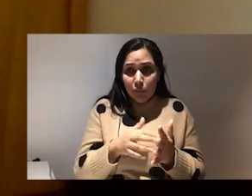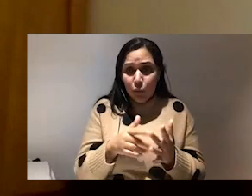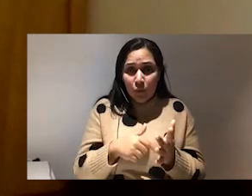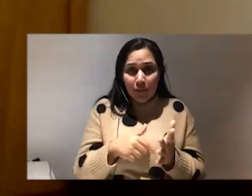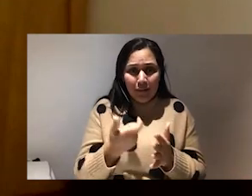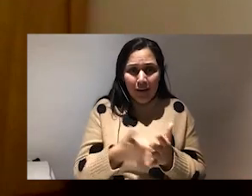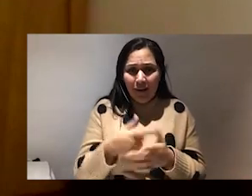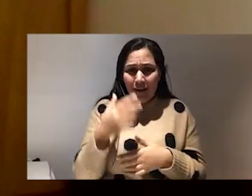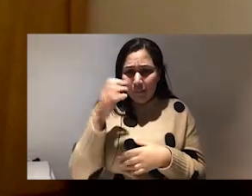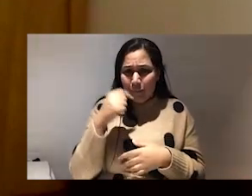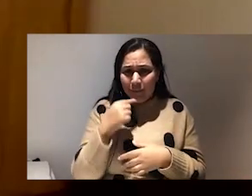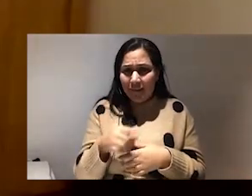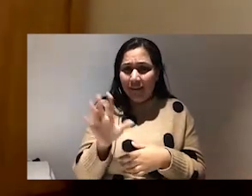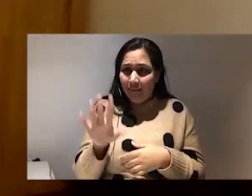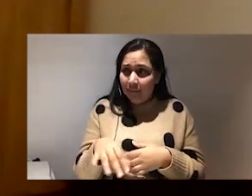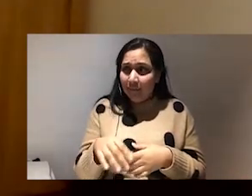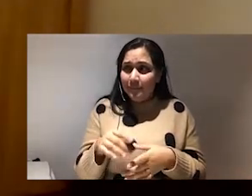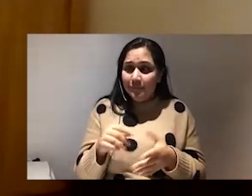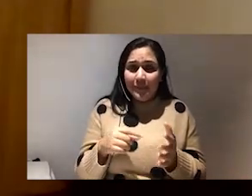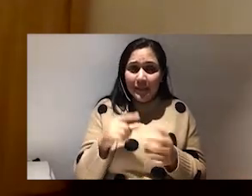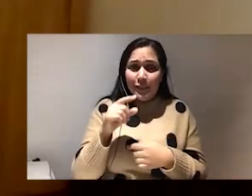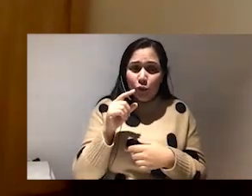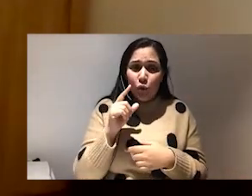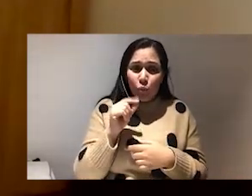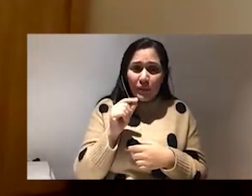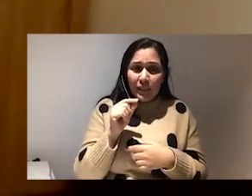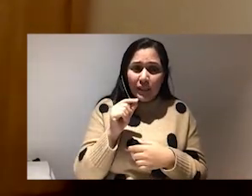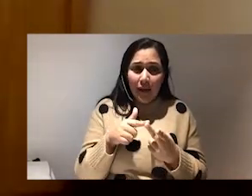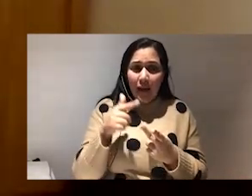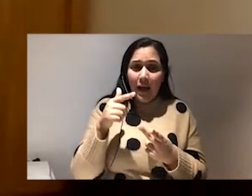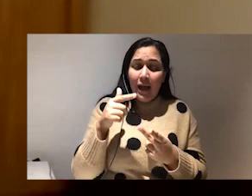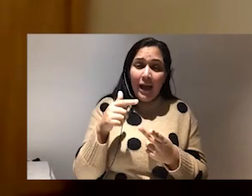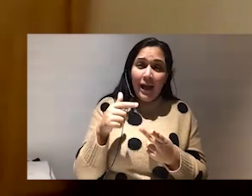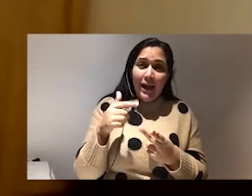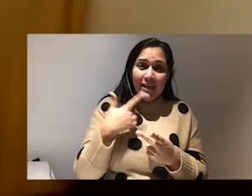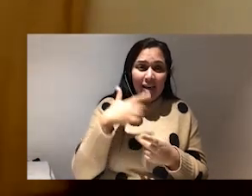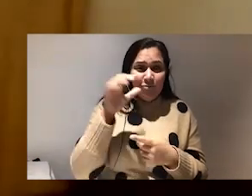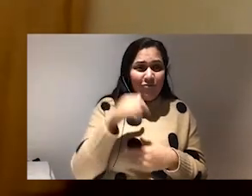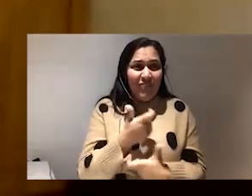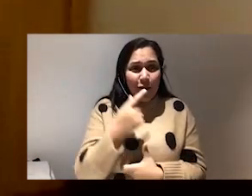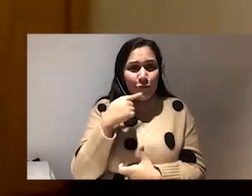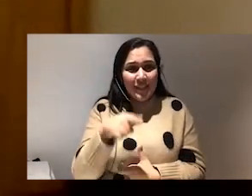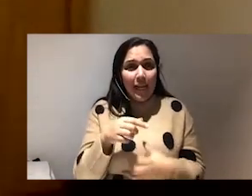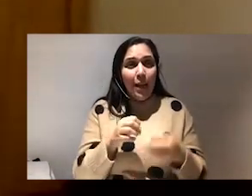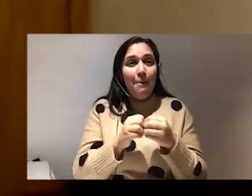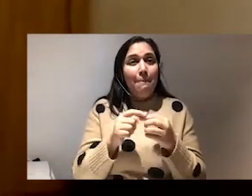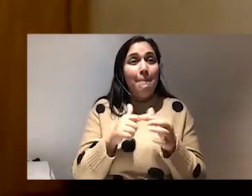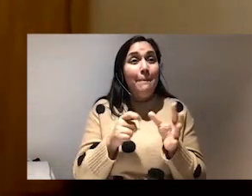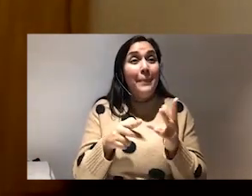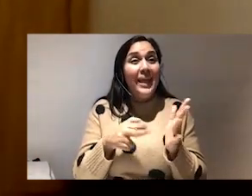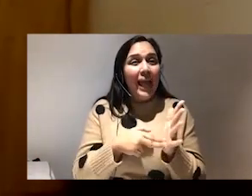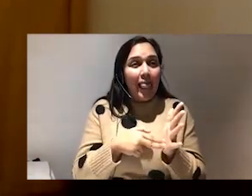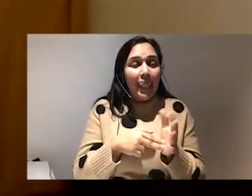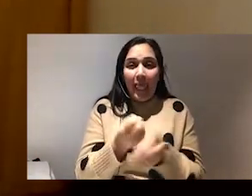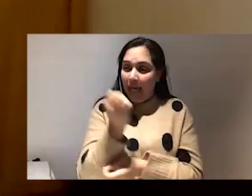you said Beacon, because part of the reason I started with Glitch was to set up their database called Beacon. So the fact that you associate me with the word Beacon